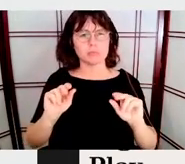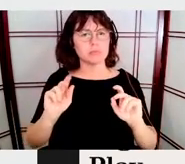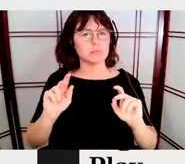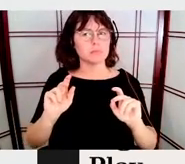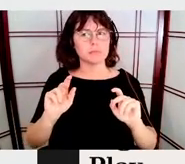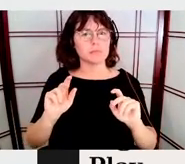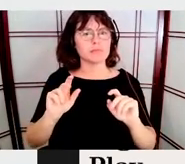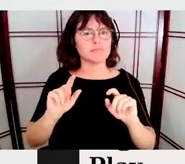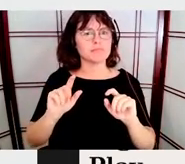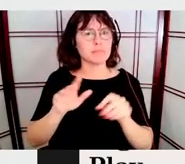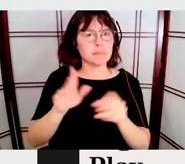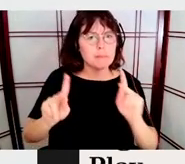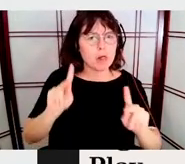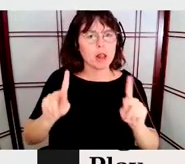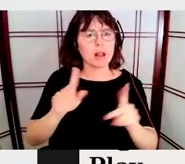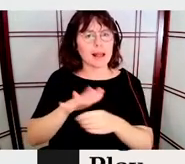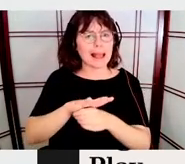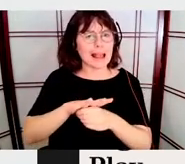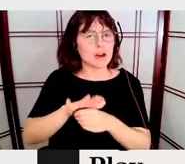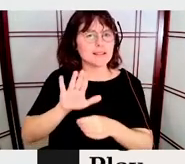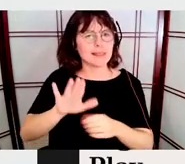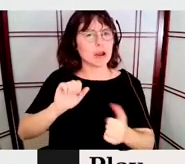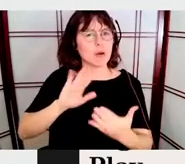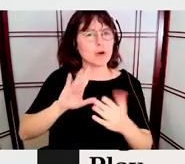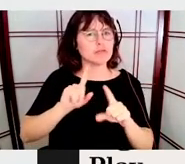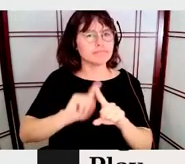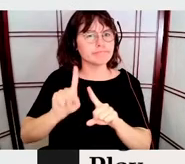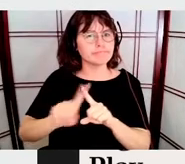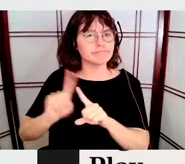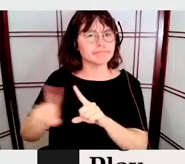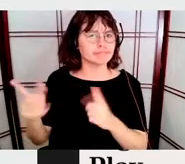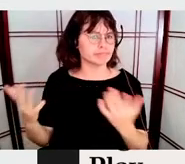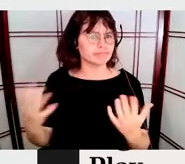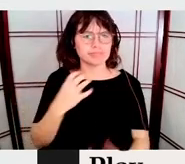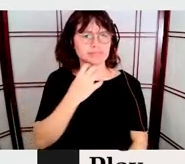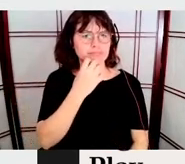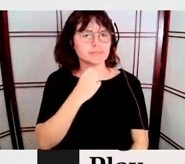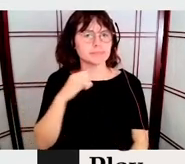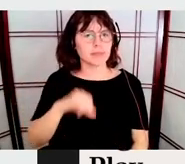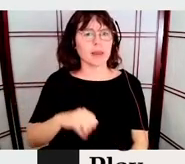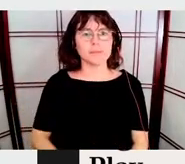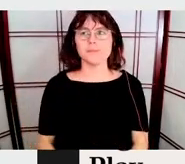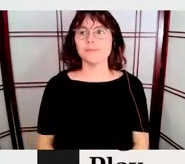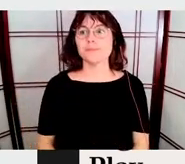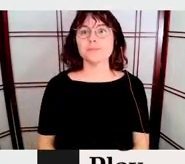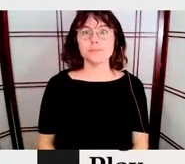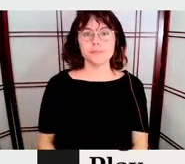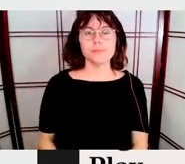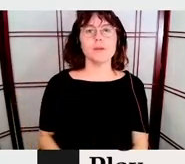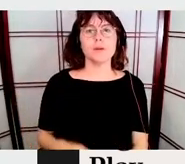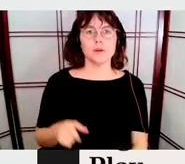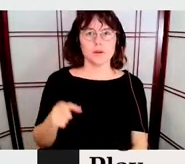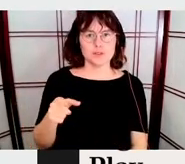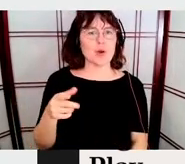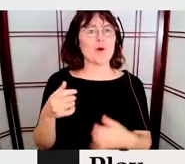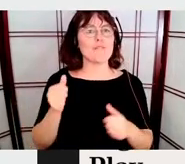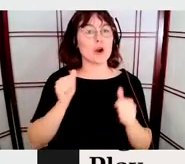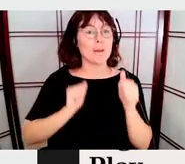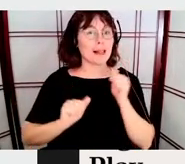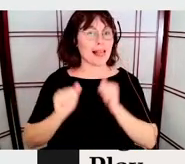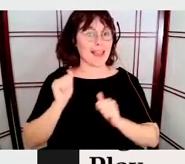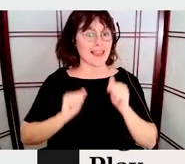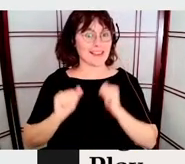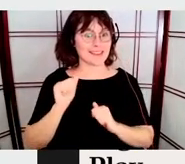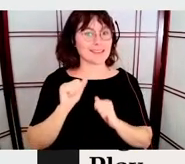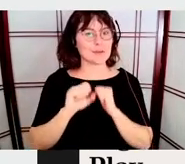And again, for a play, two color poster, but white used as a color and